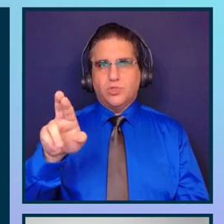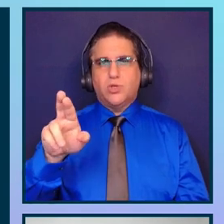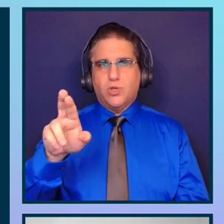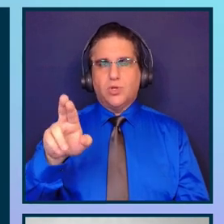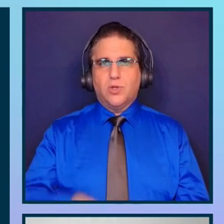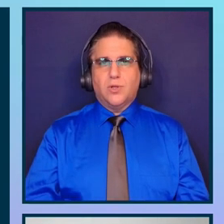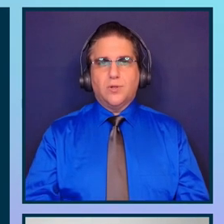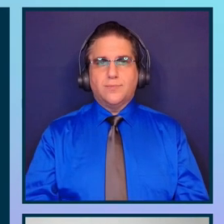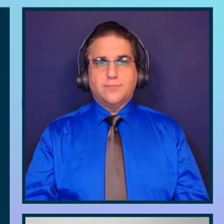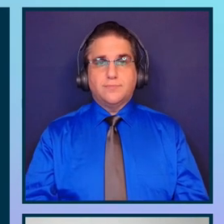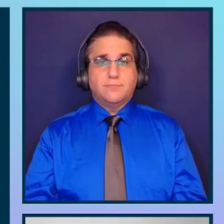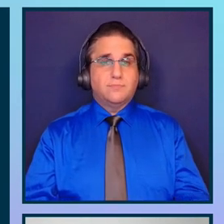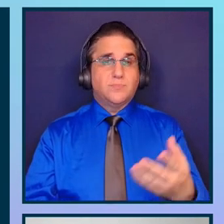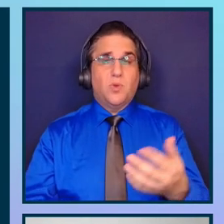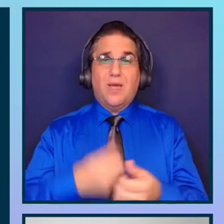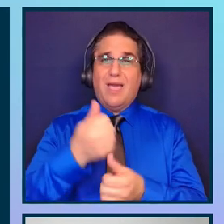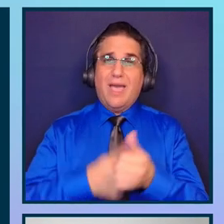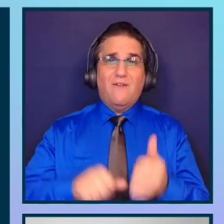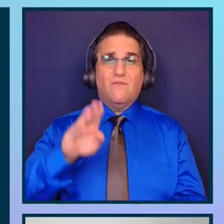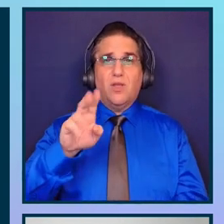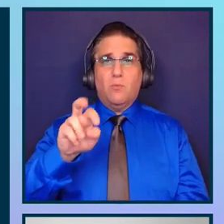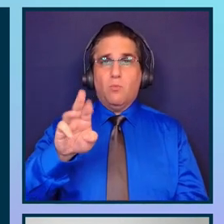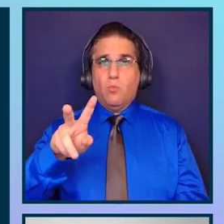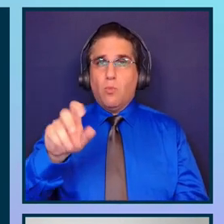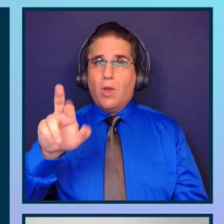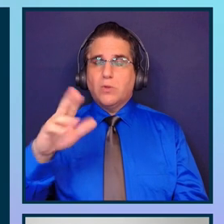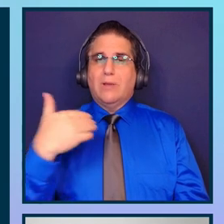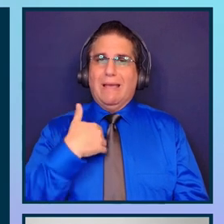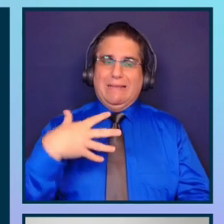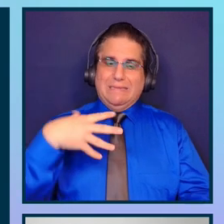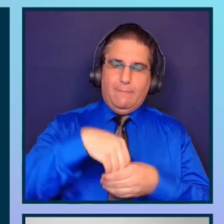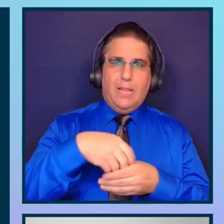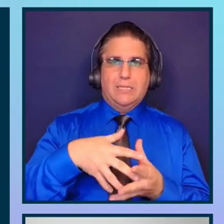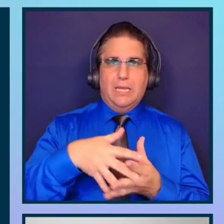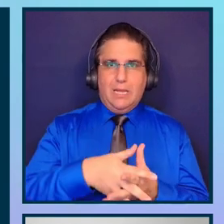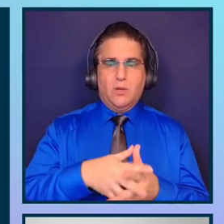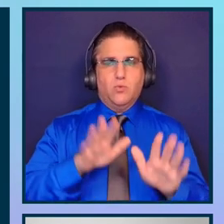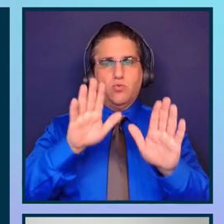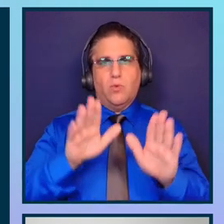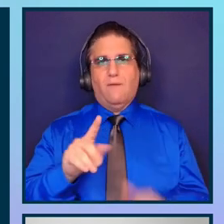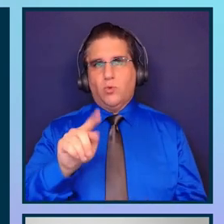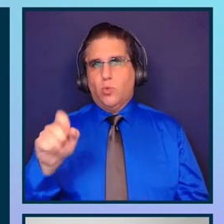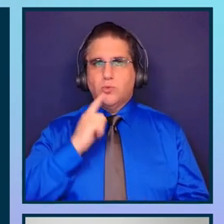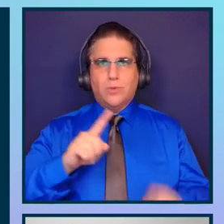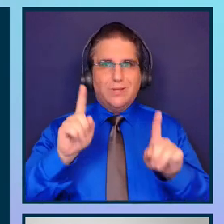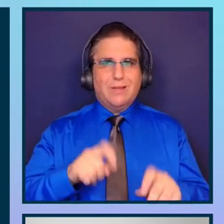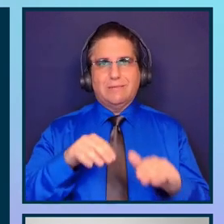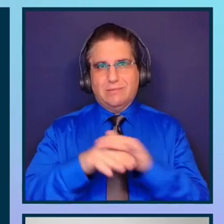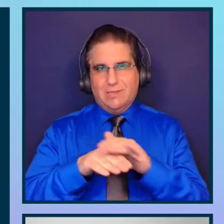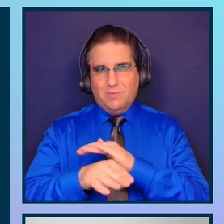So, every browser has built-in a great tools to test the accessibility